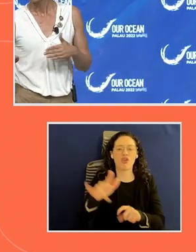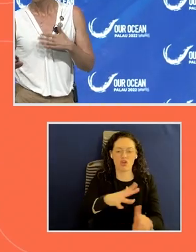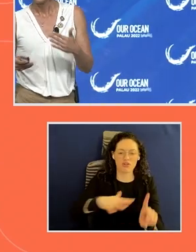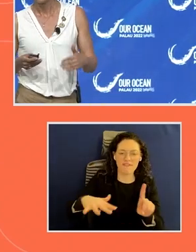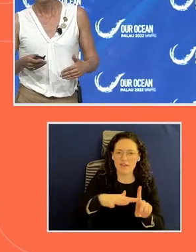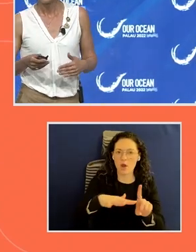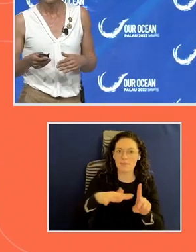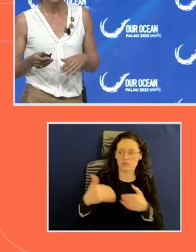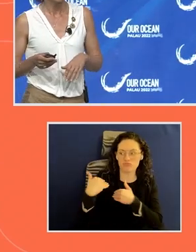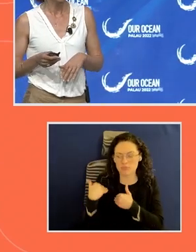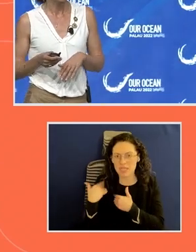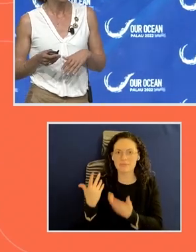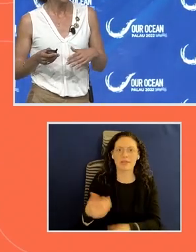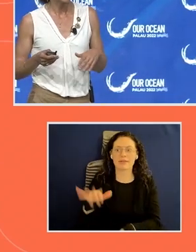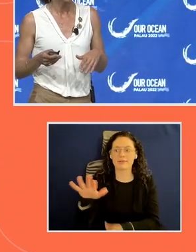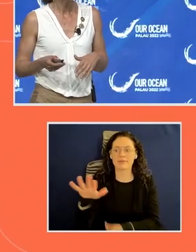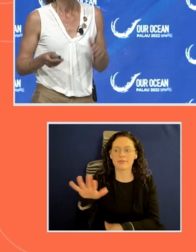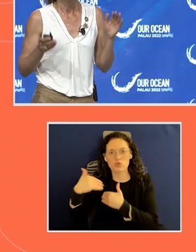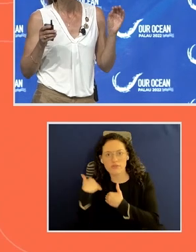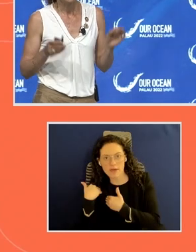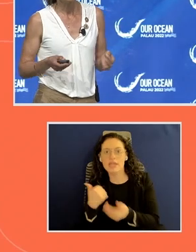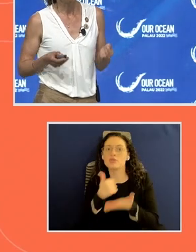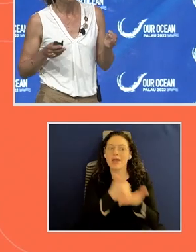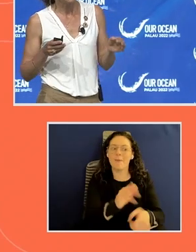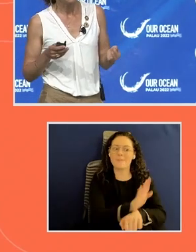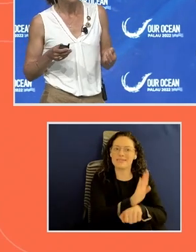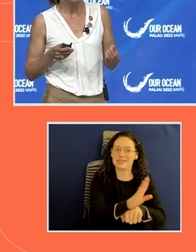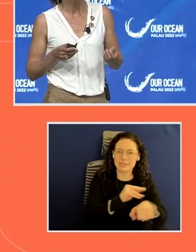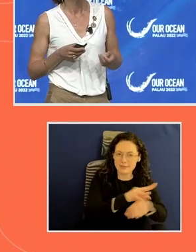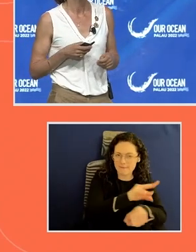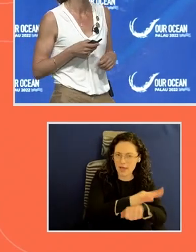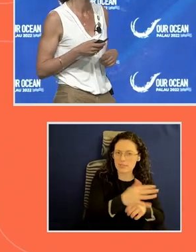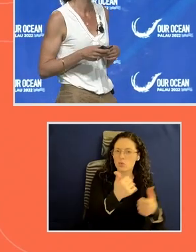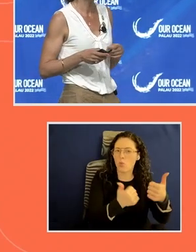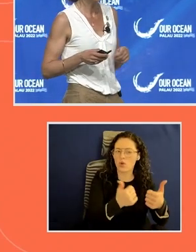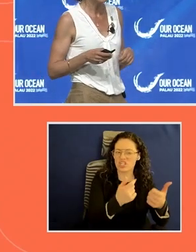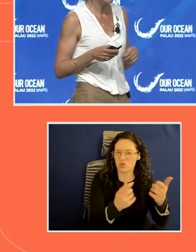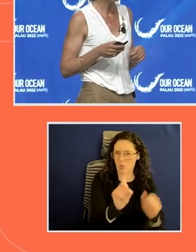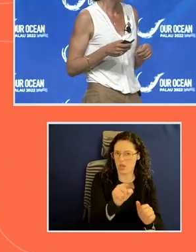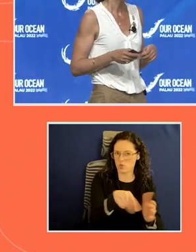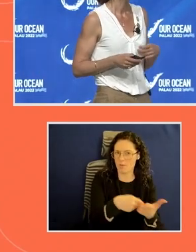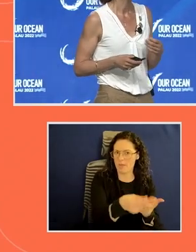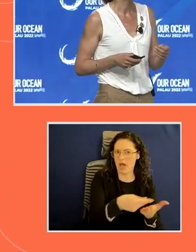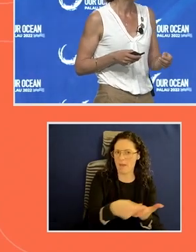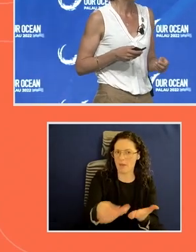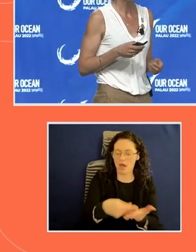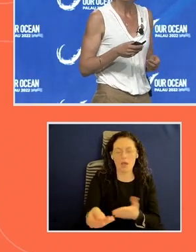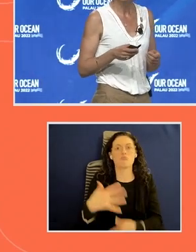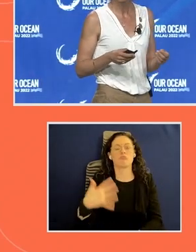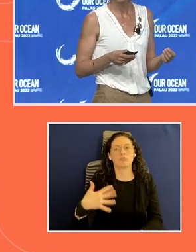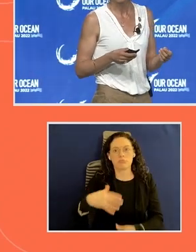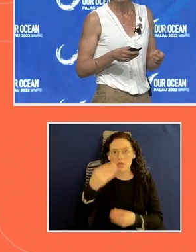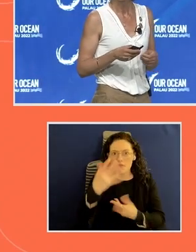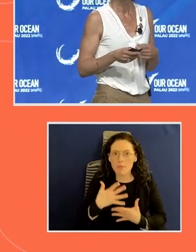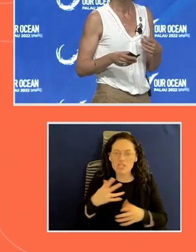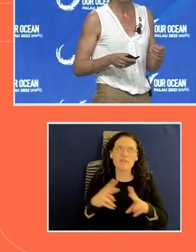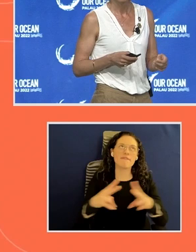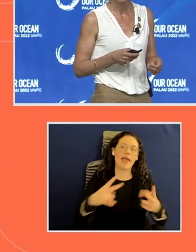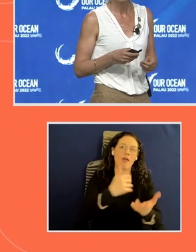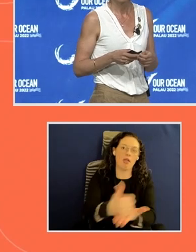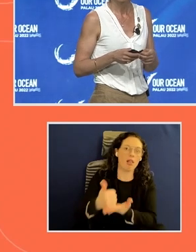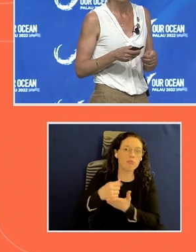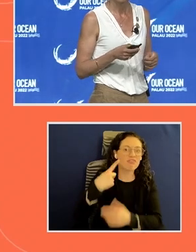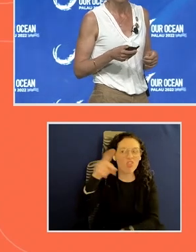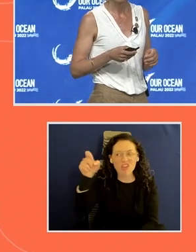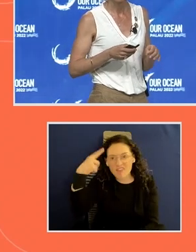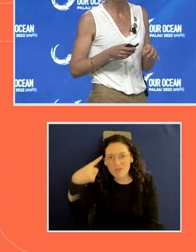to help advise them along the way. This same information has been very informative for governments and industry to help